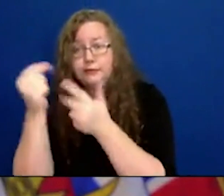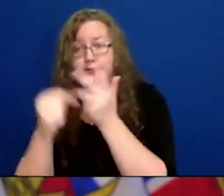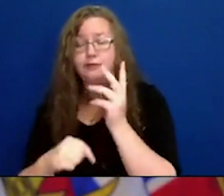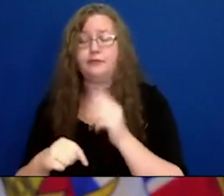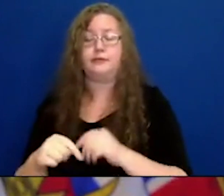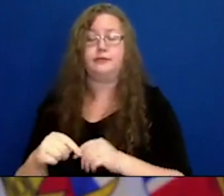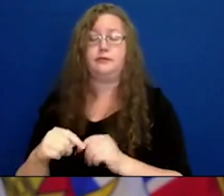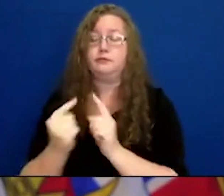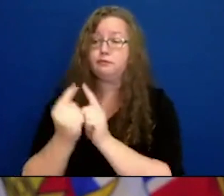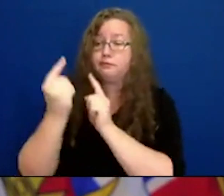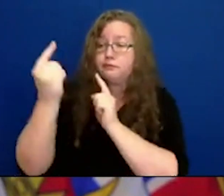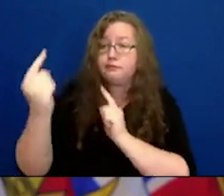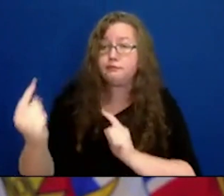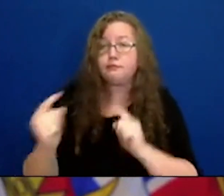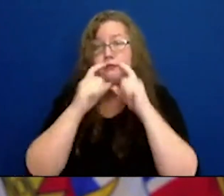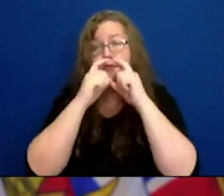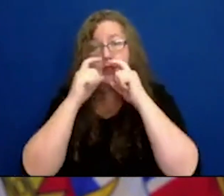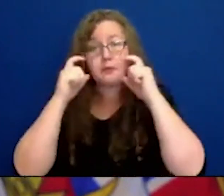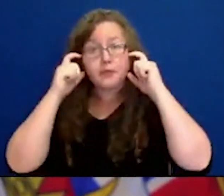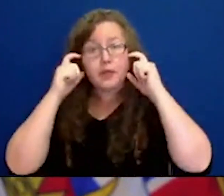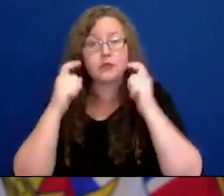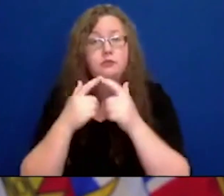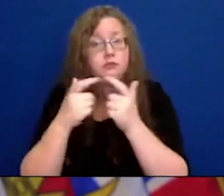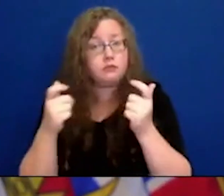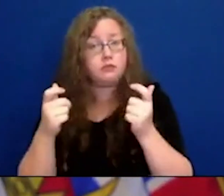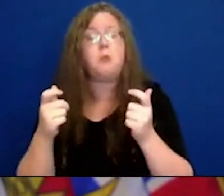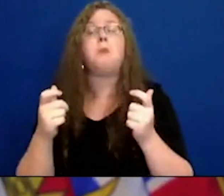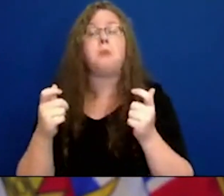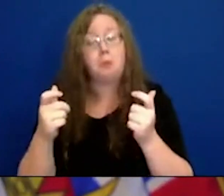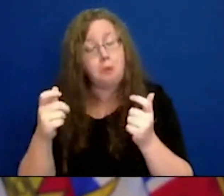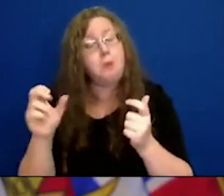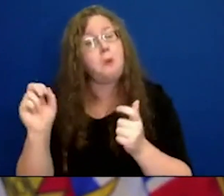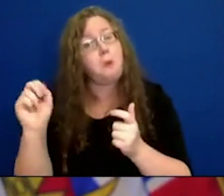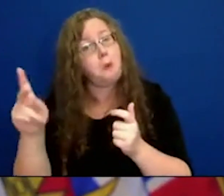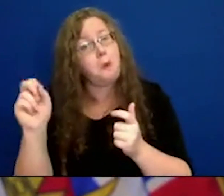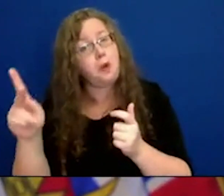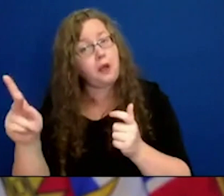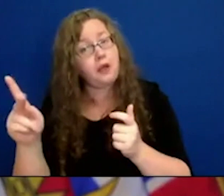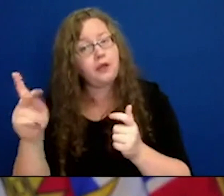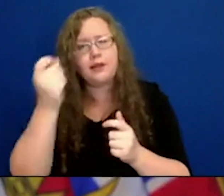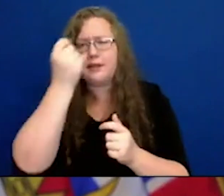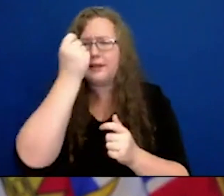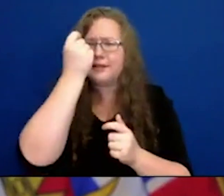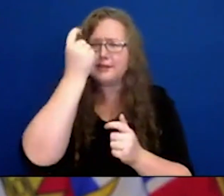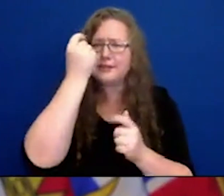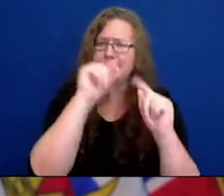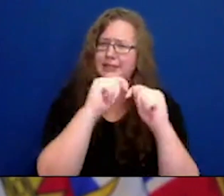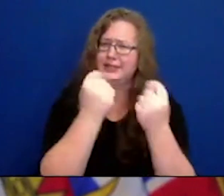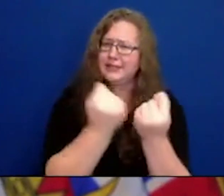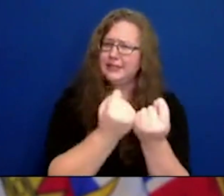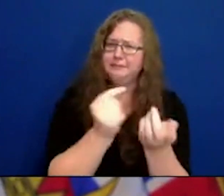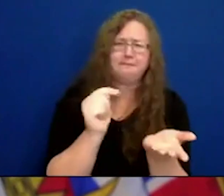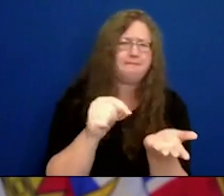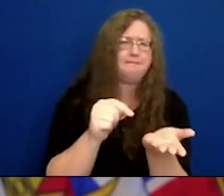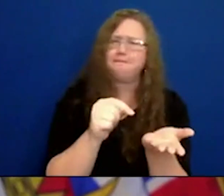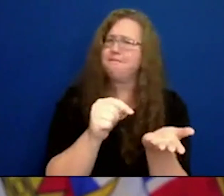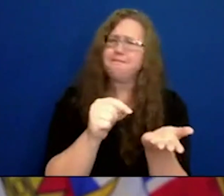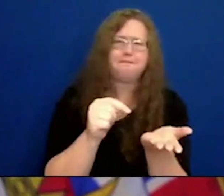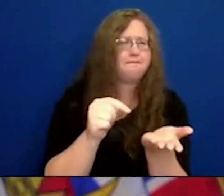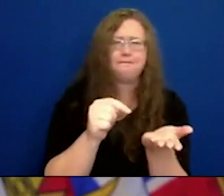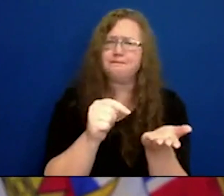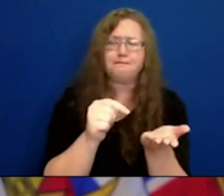be lower risk and seem to be okay. But we are seeing that team sports for adults in particular are ones where